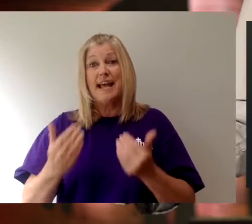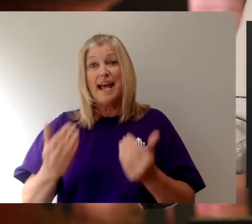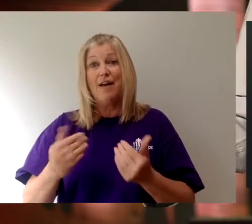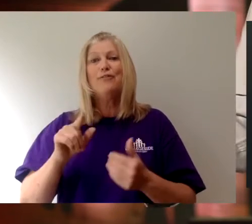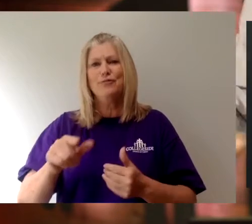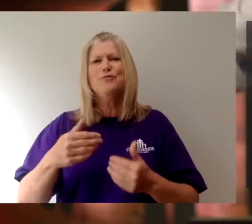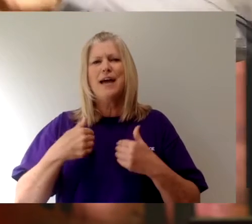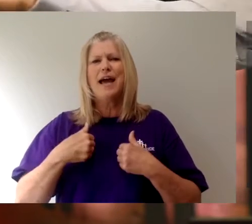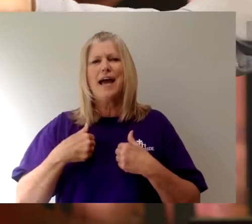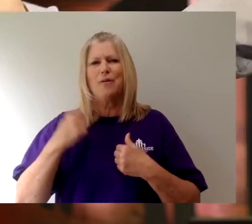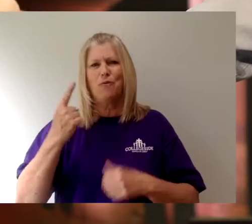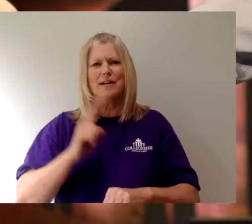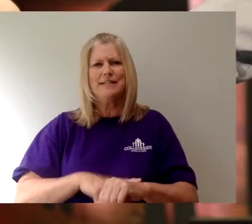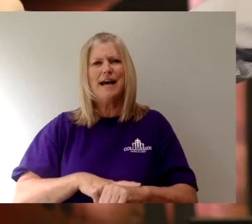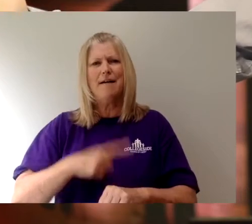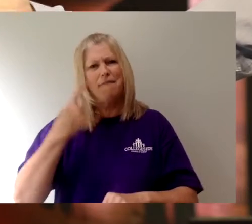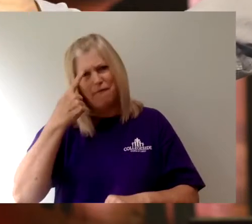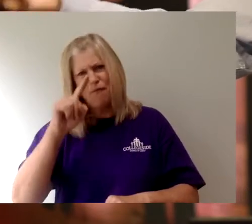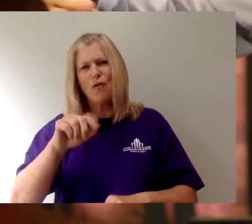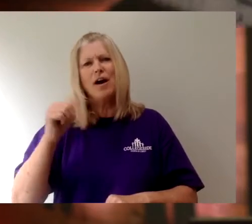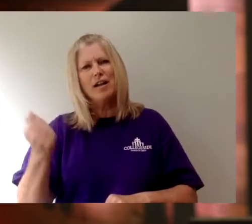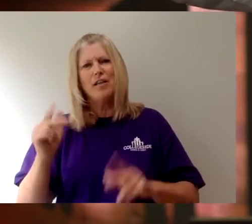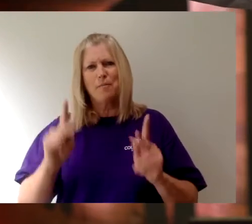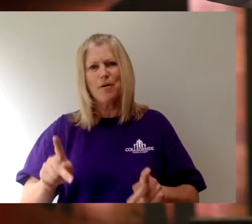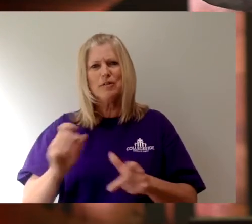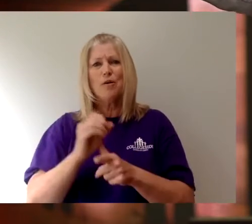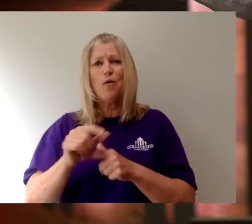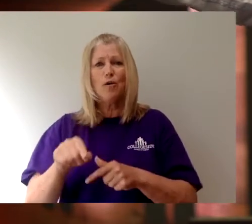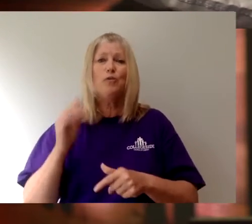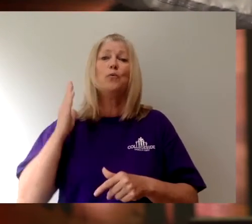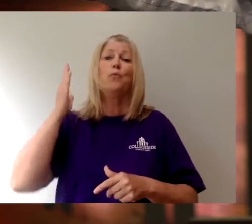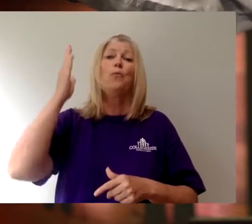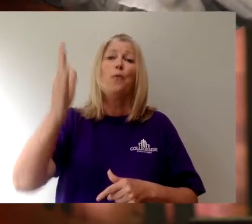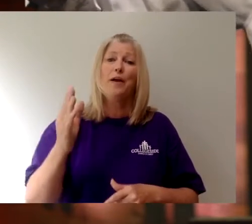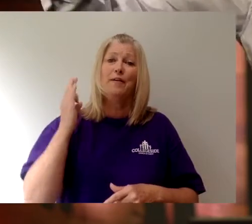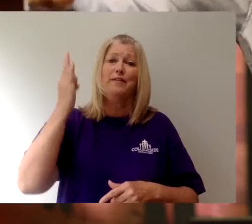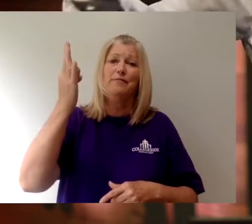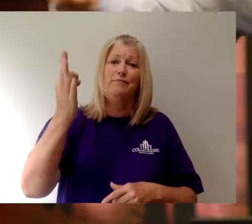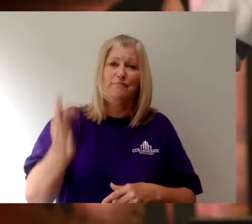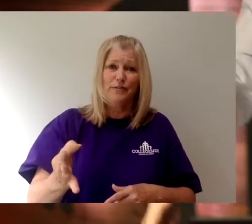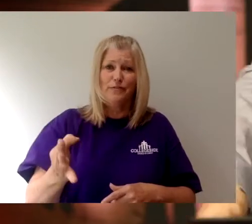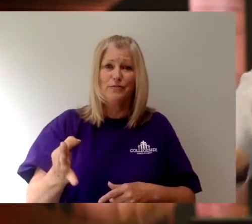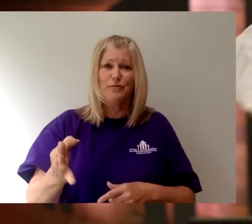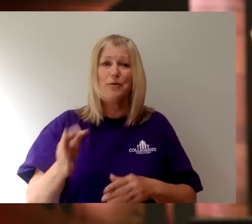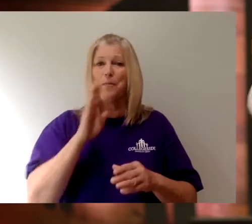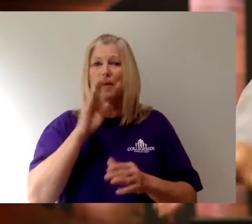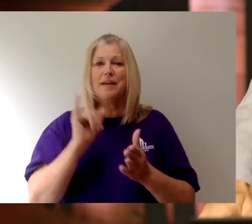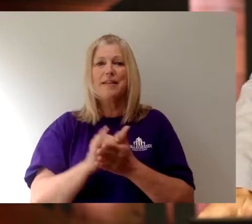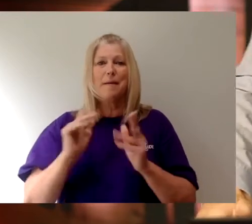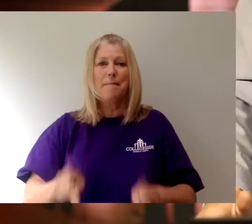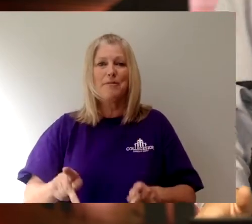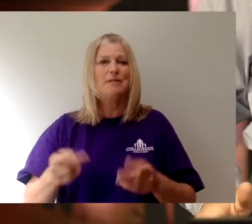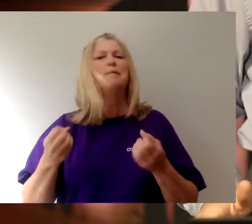did at one time, at least for one other person, or you will at some point in the future. Many